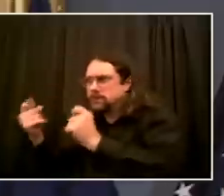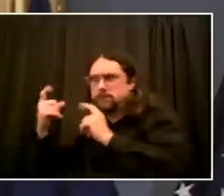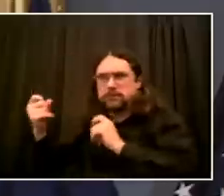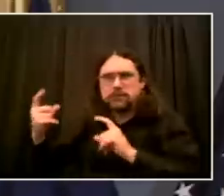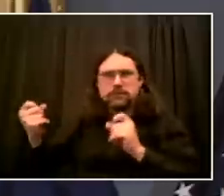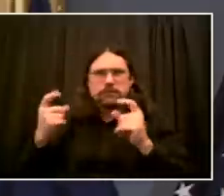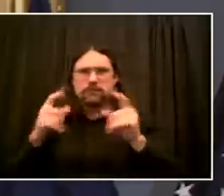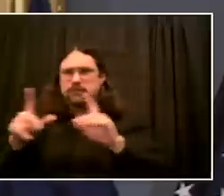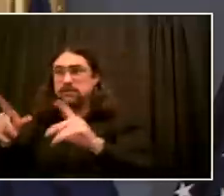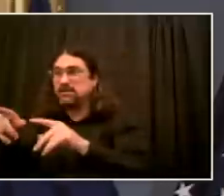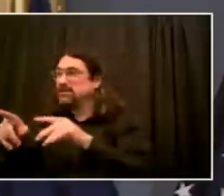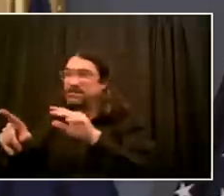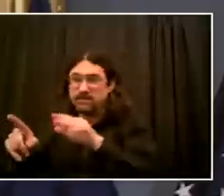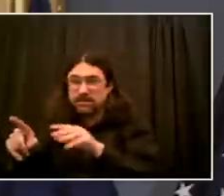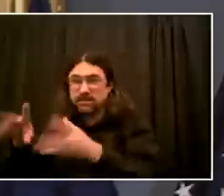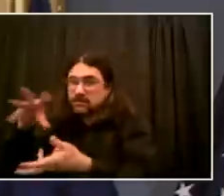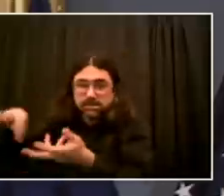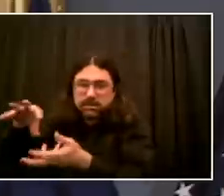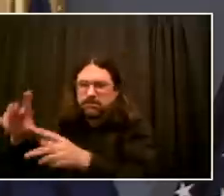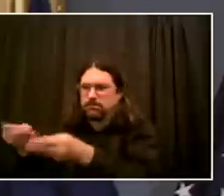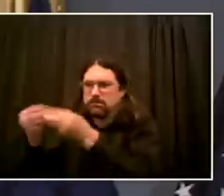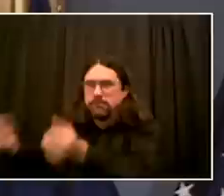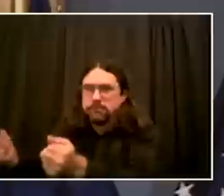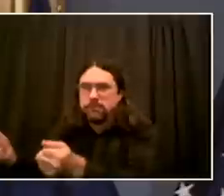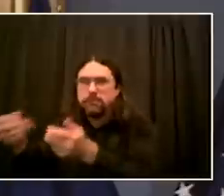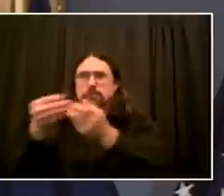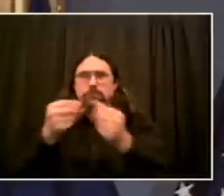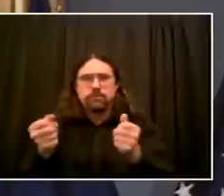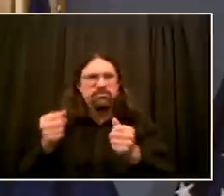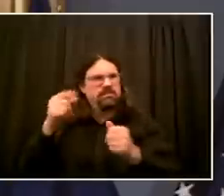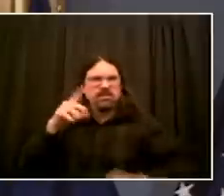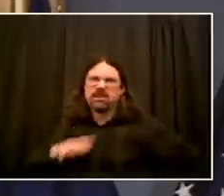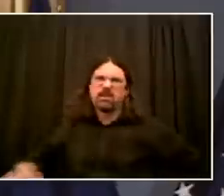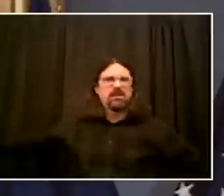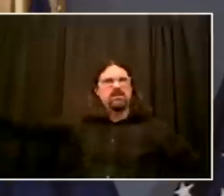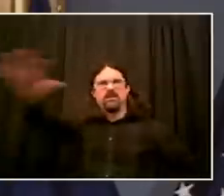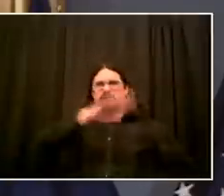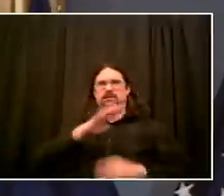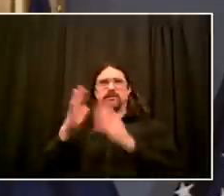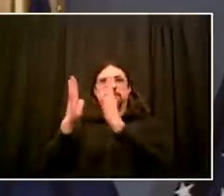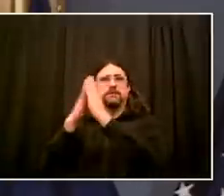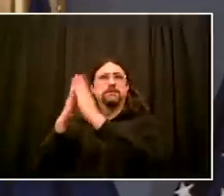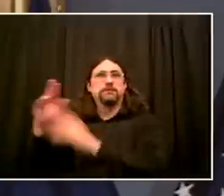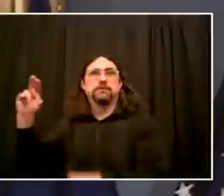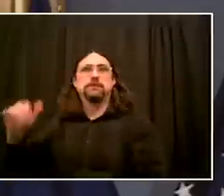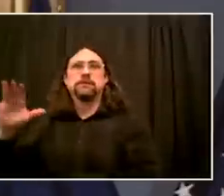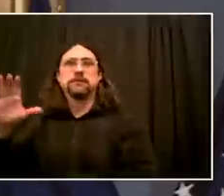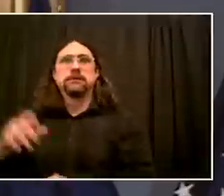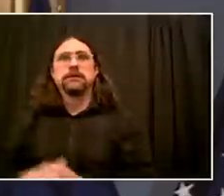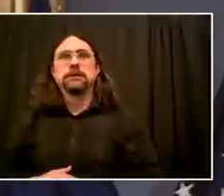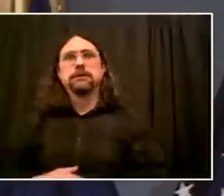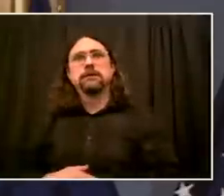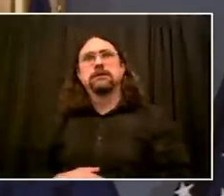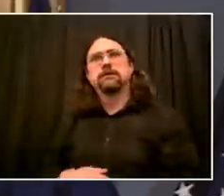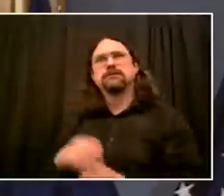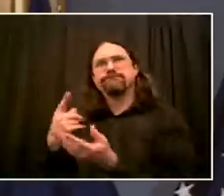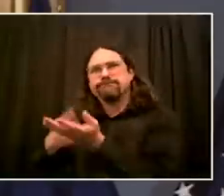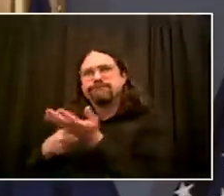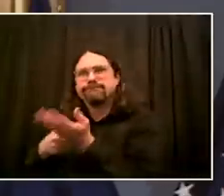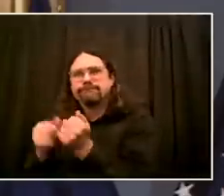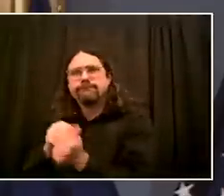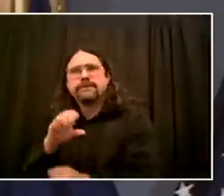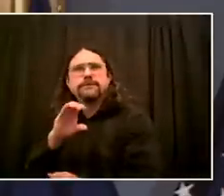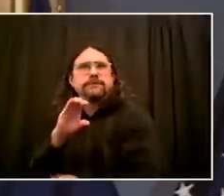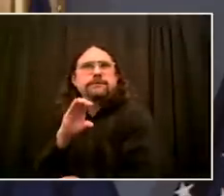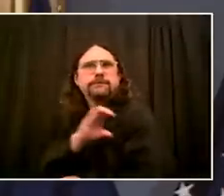And we saw tremendous restraint overall from the NYPD. There are always going to be some incidents we don't like, and I'm going to speak about that